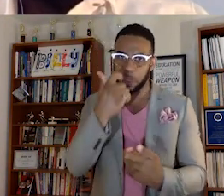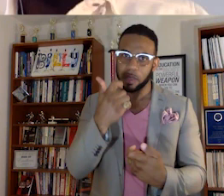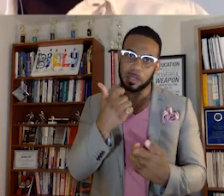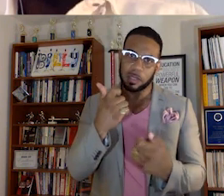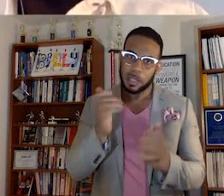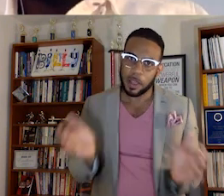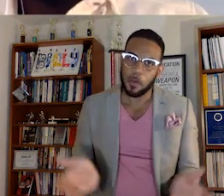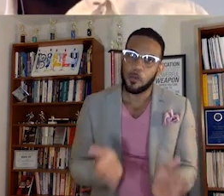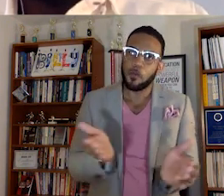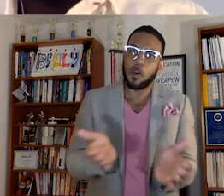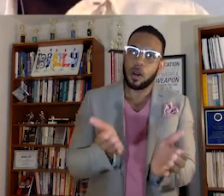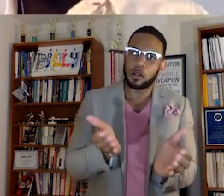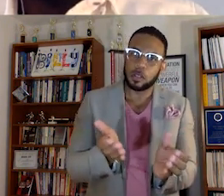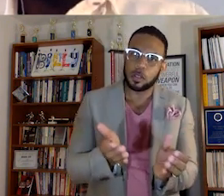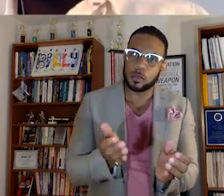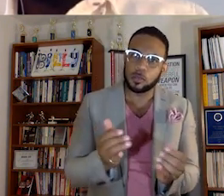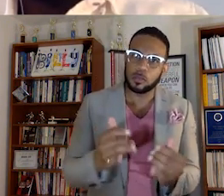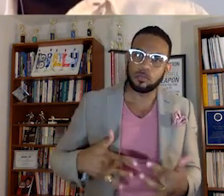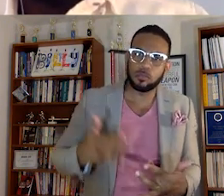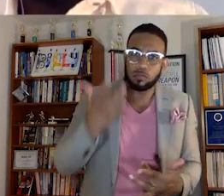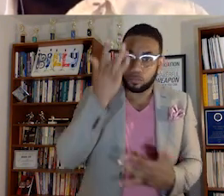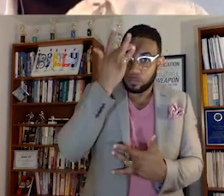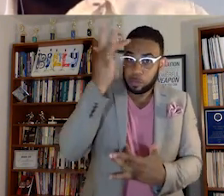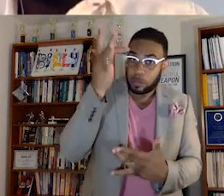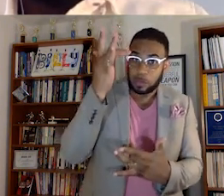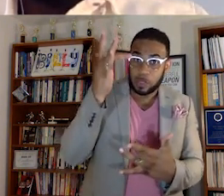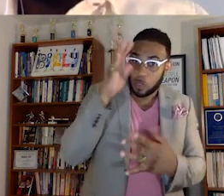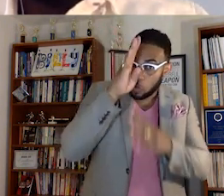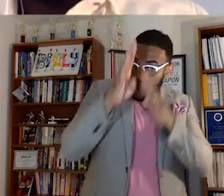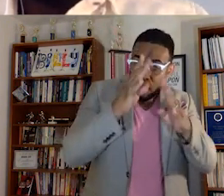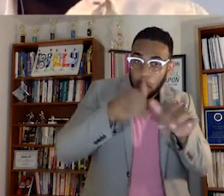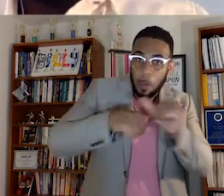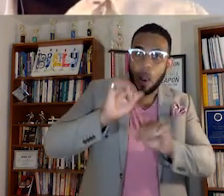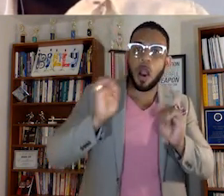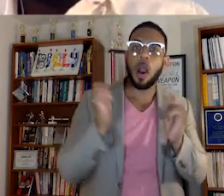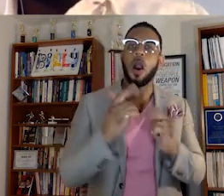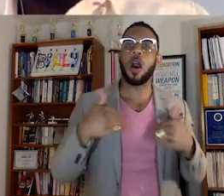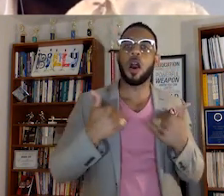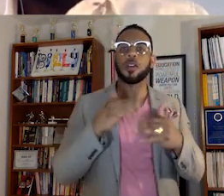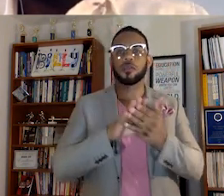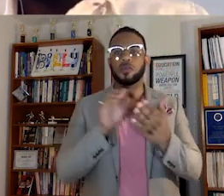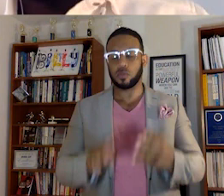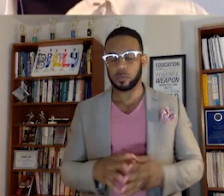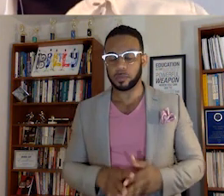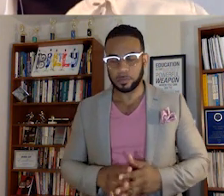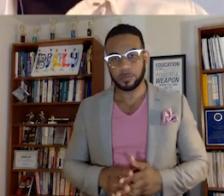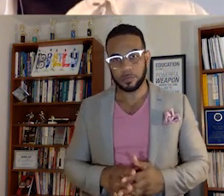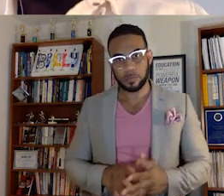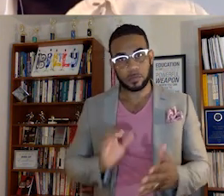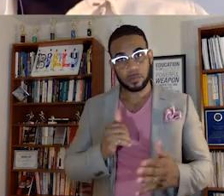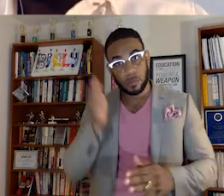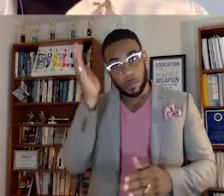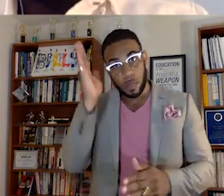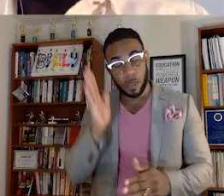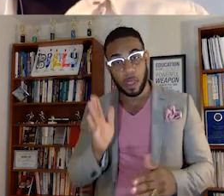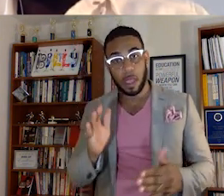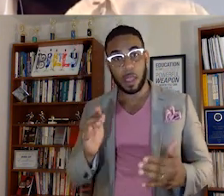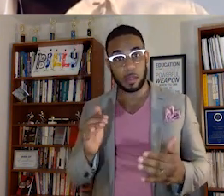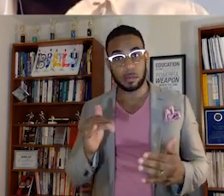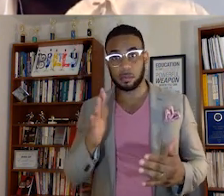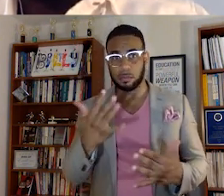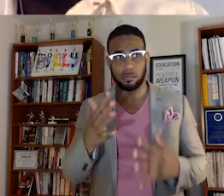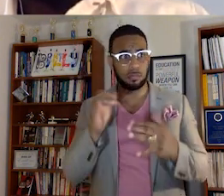fosters ingenuity and creativity among all of our young students. Our speaker has